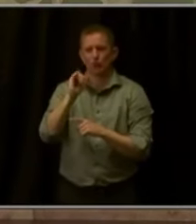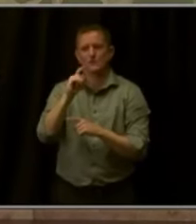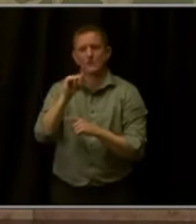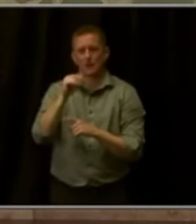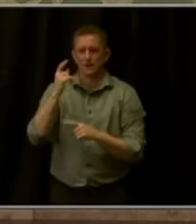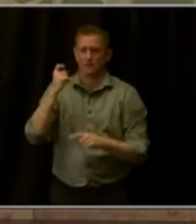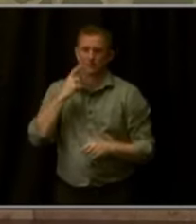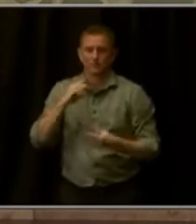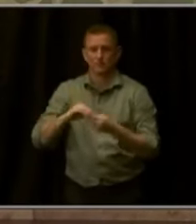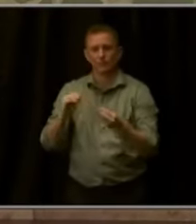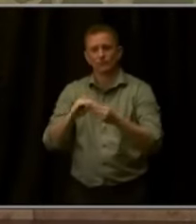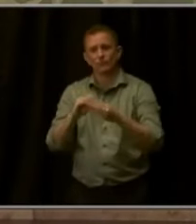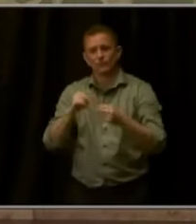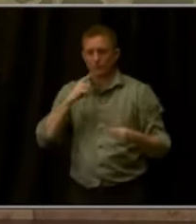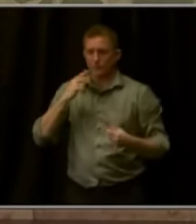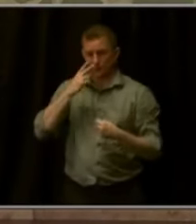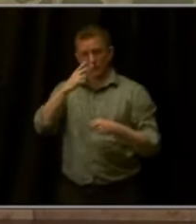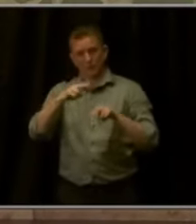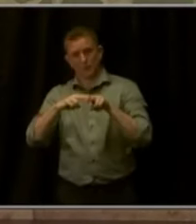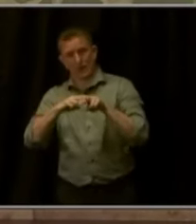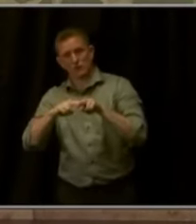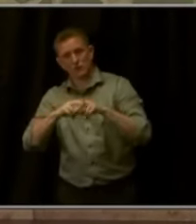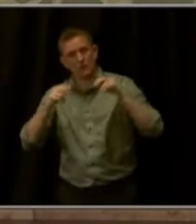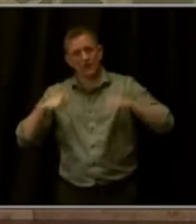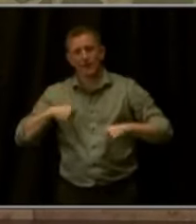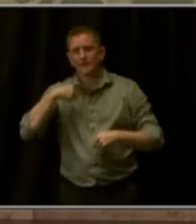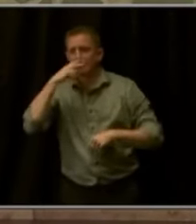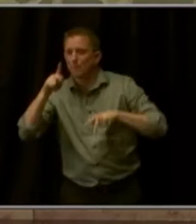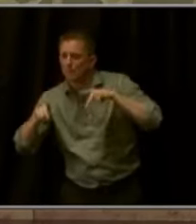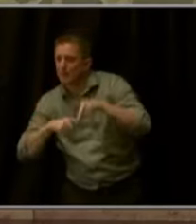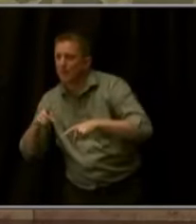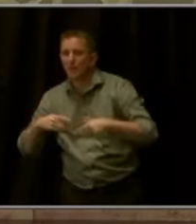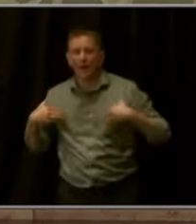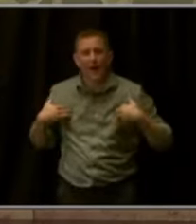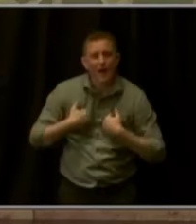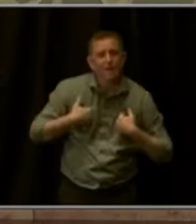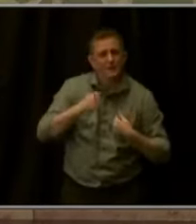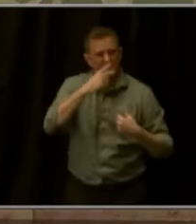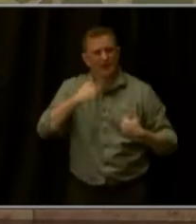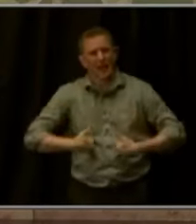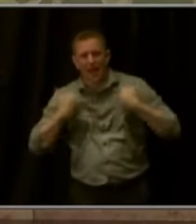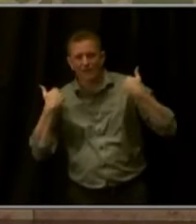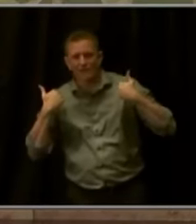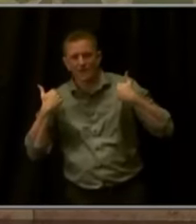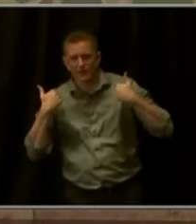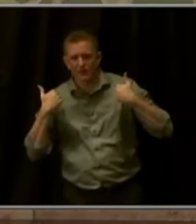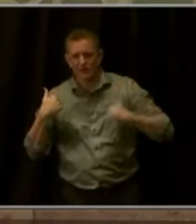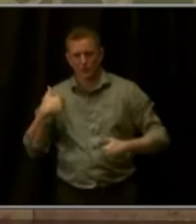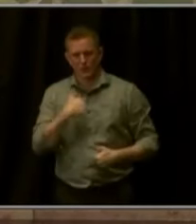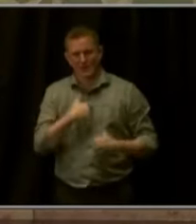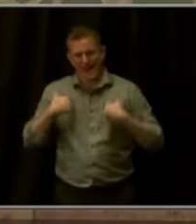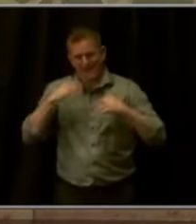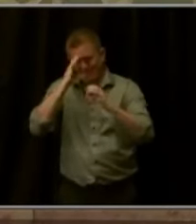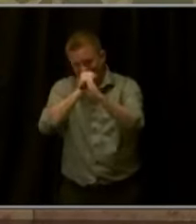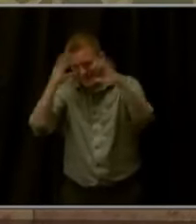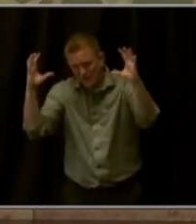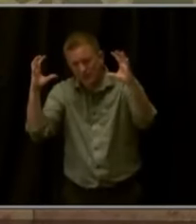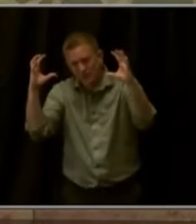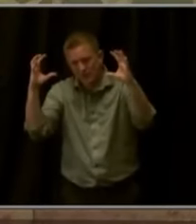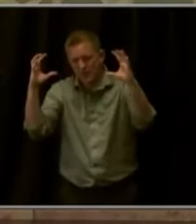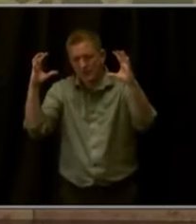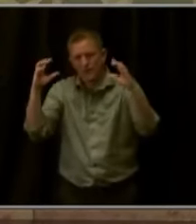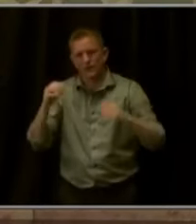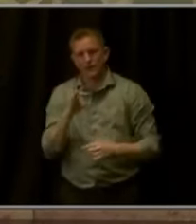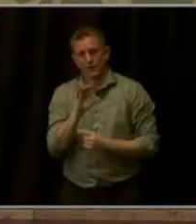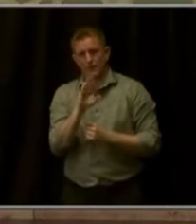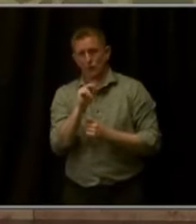life. And we have a vision for delivering on front range and mountain rail that will create access points across the